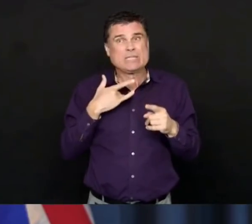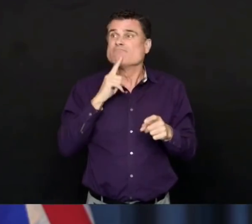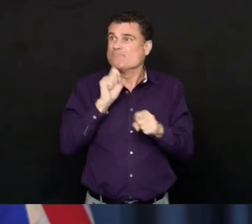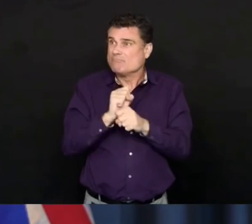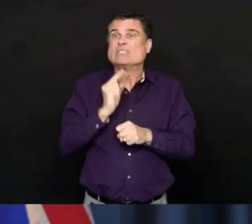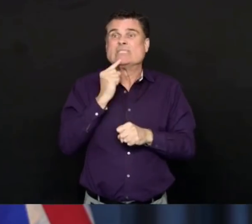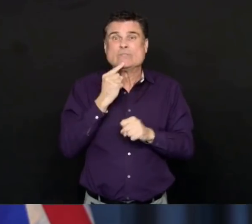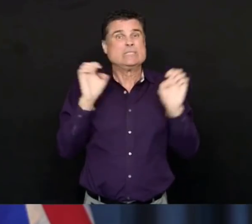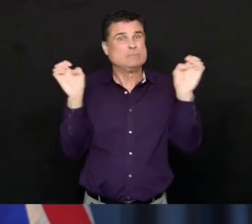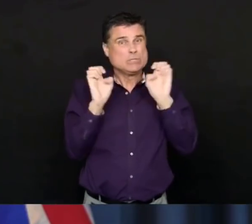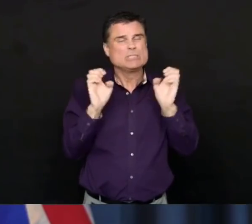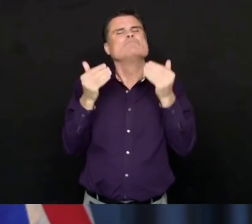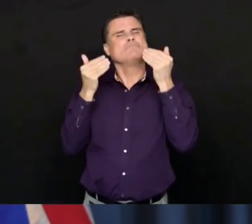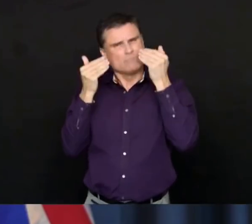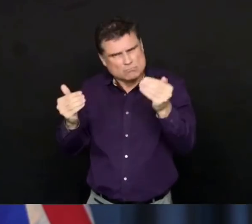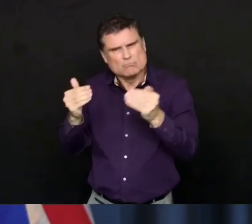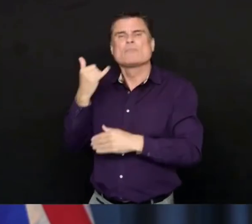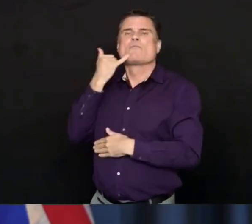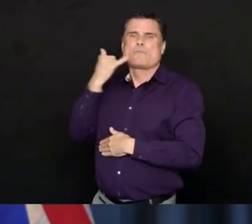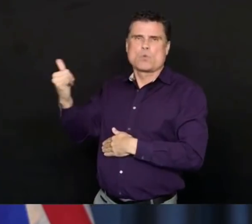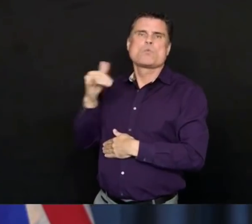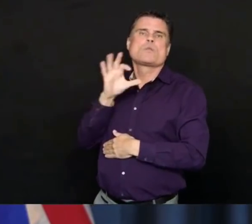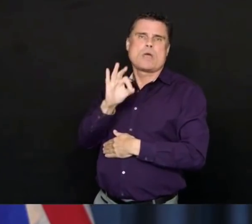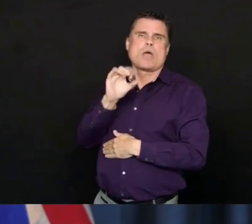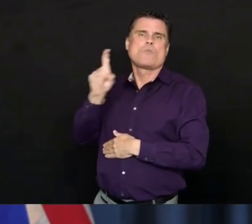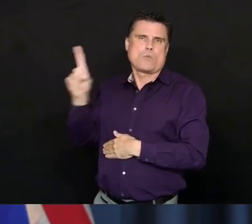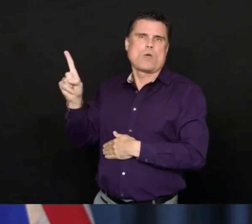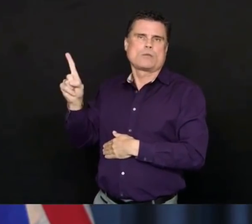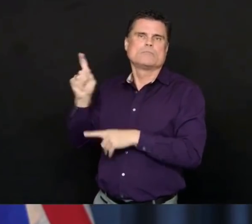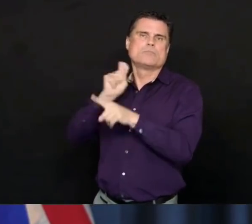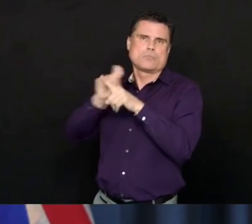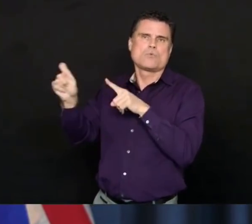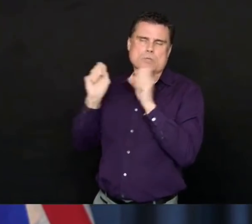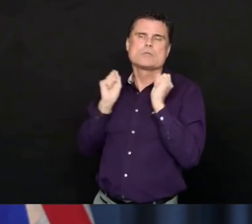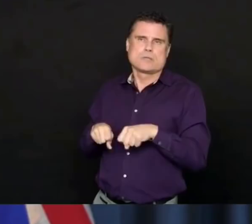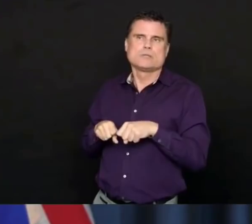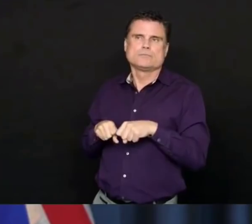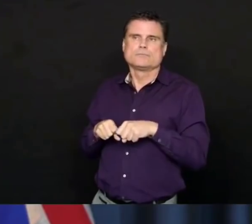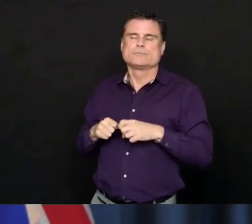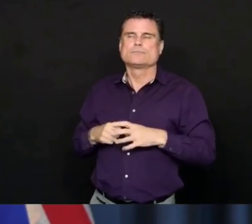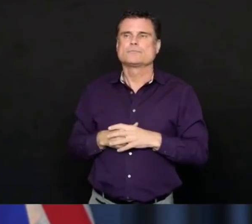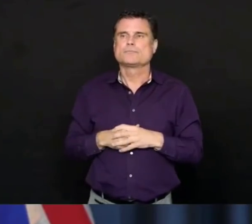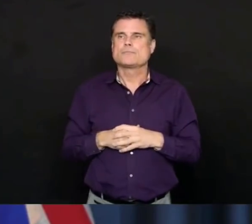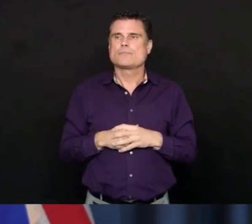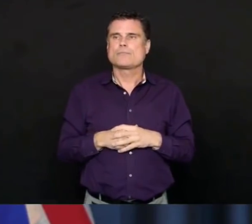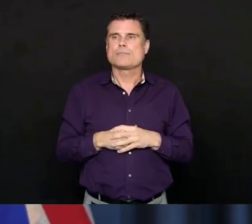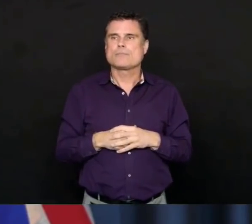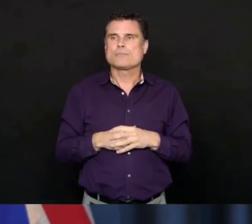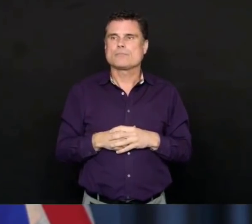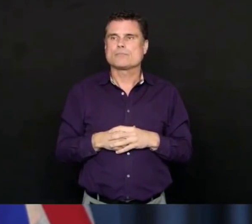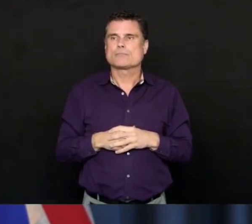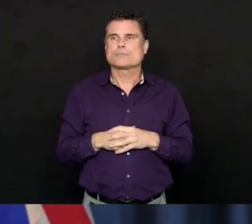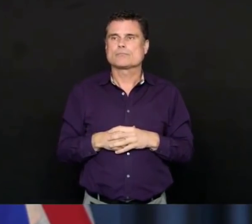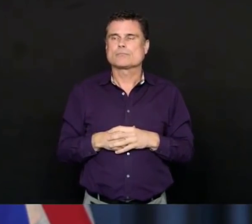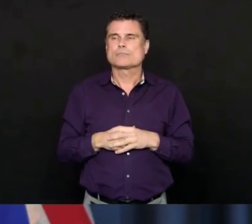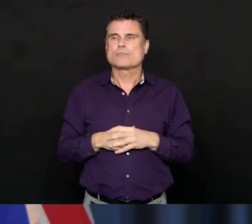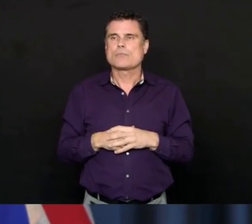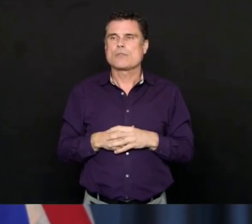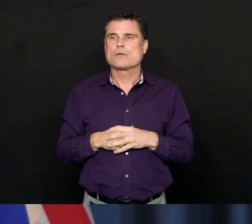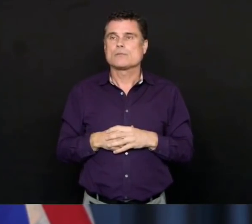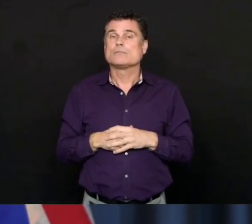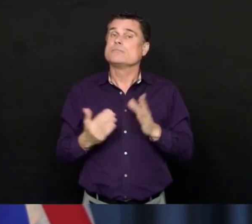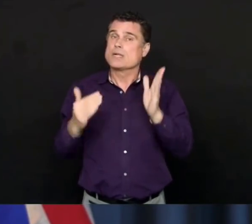Finally, just, you know, this is, this is as I've been saying in the last few days, a very, we're in the thick of it right now.